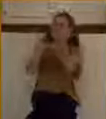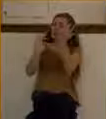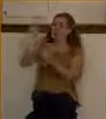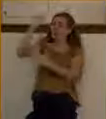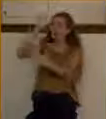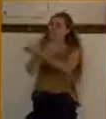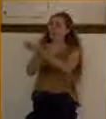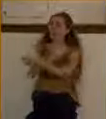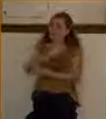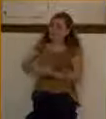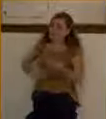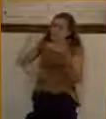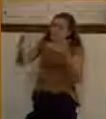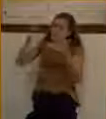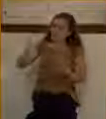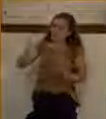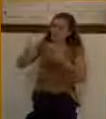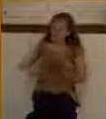on me.